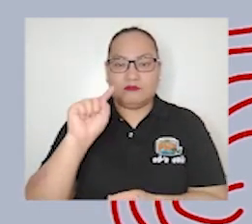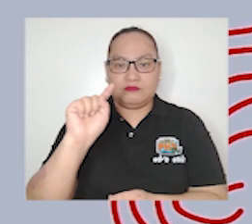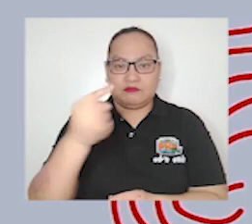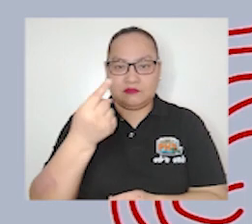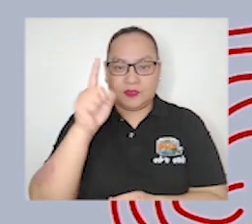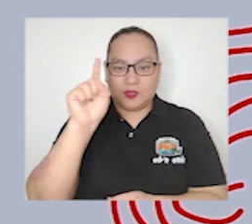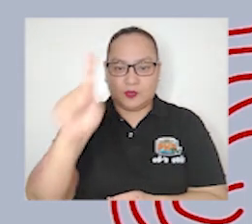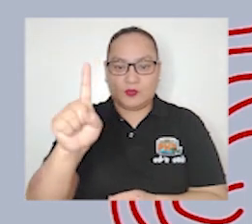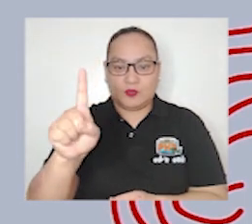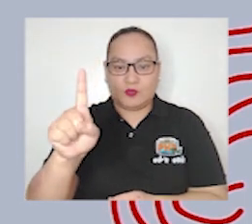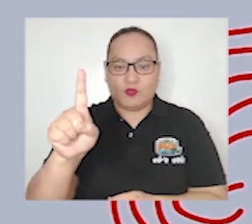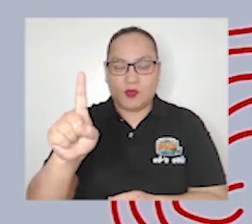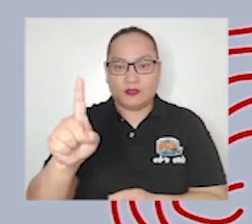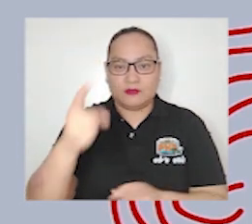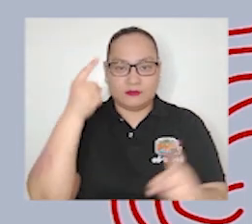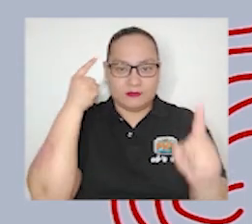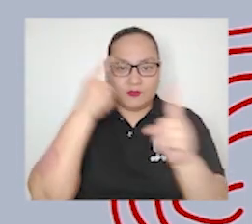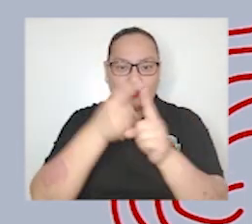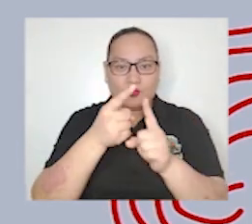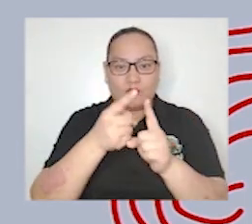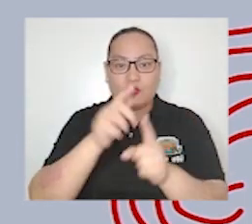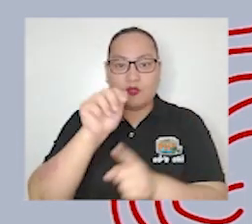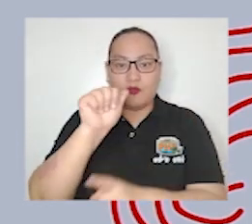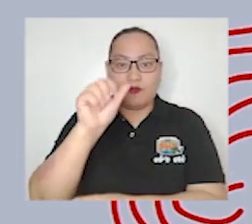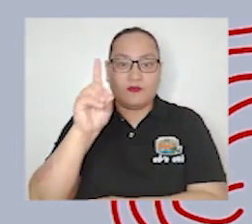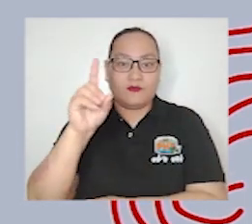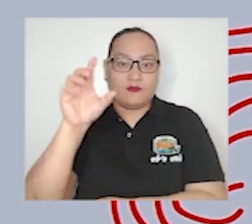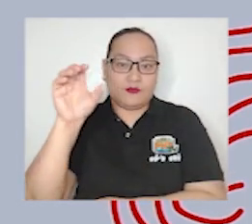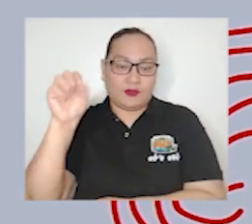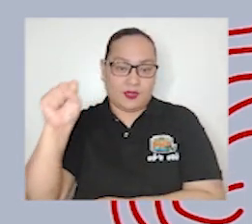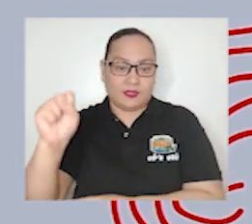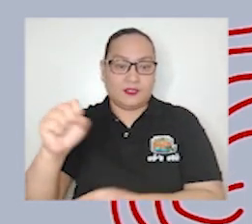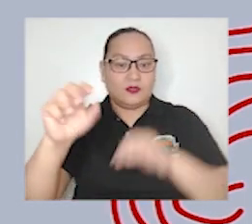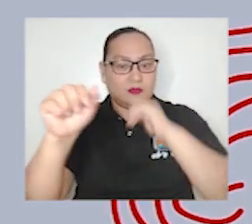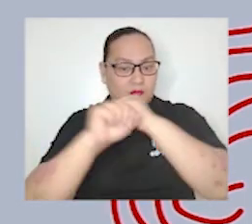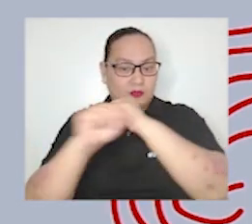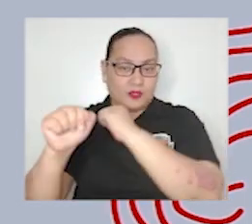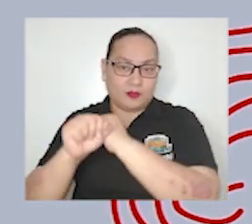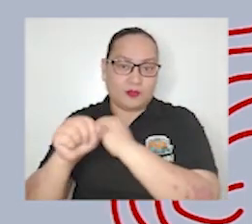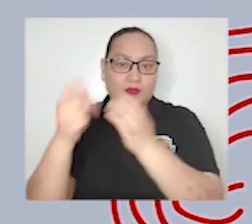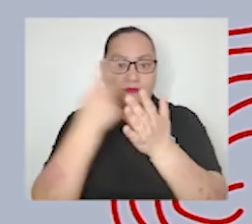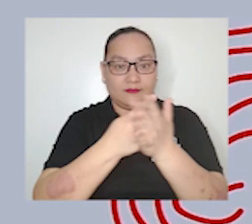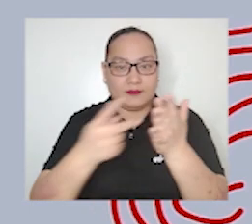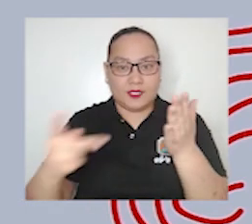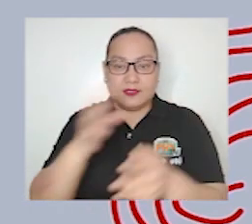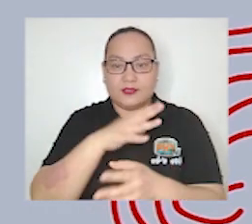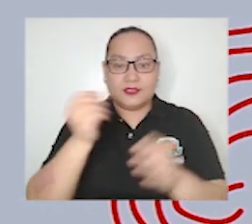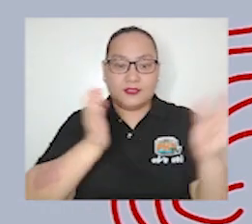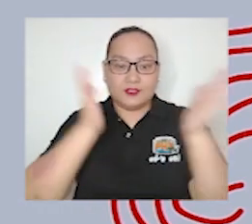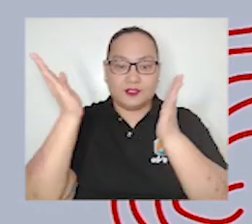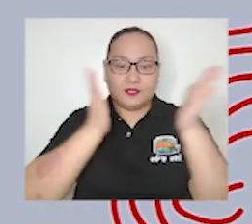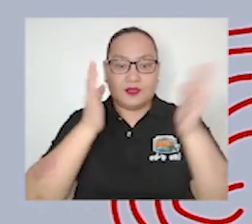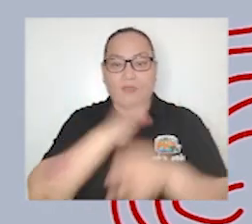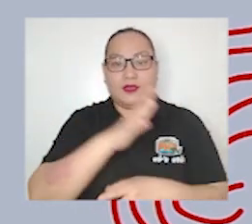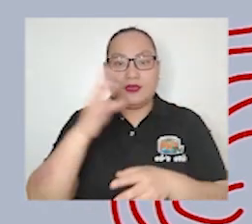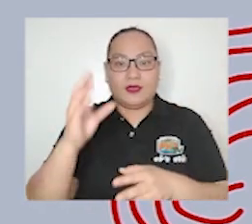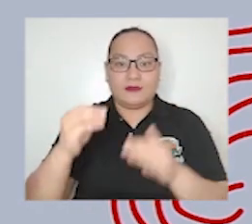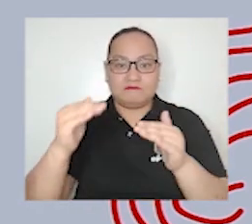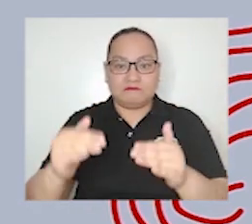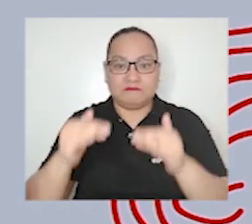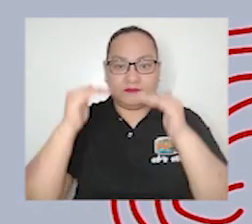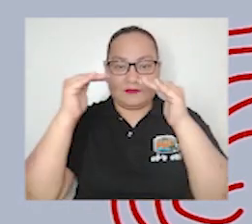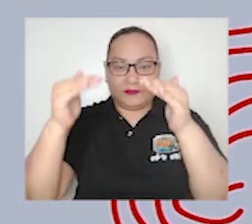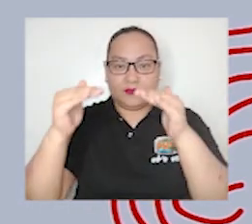goal of advertisements which is to promote certain products and services and increase the